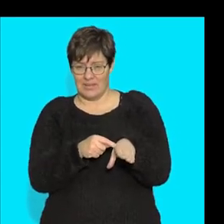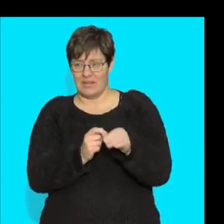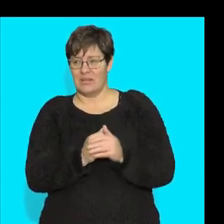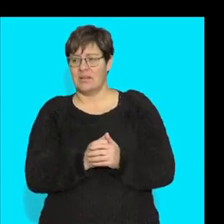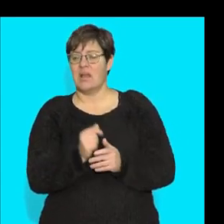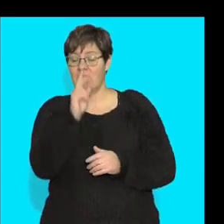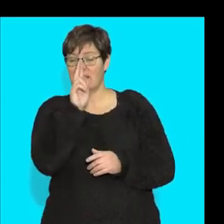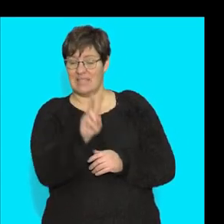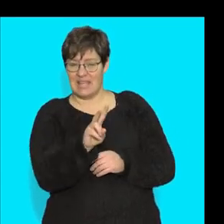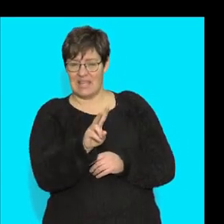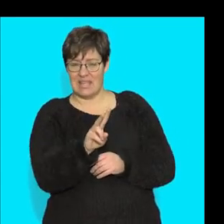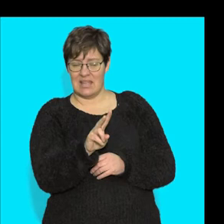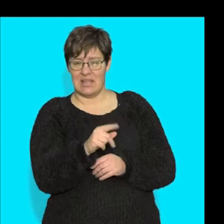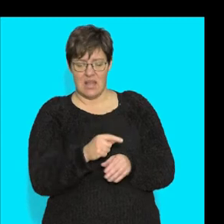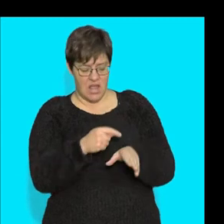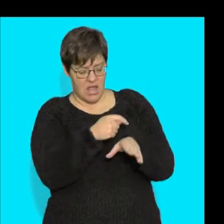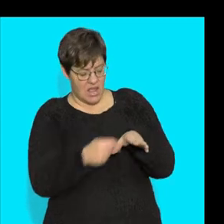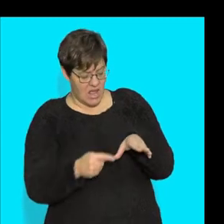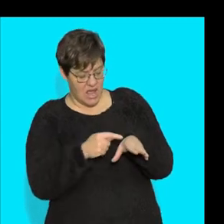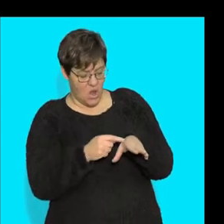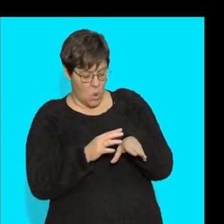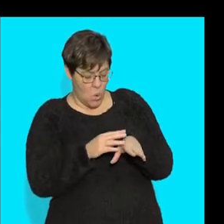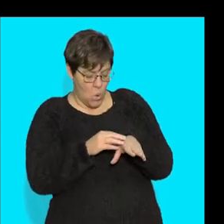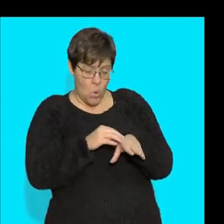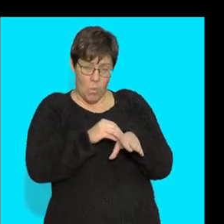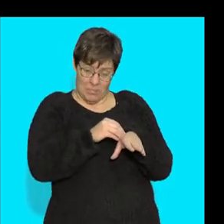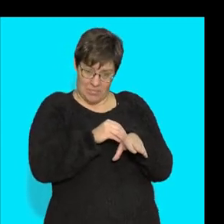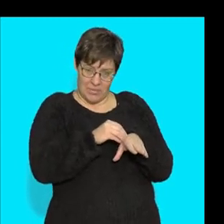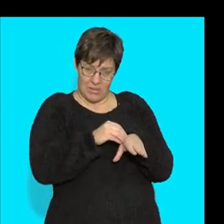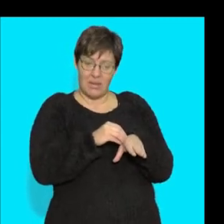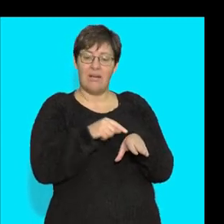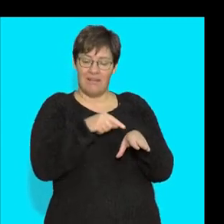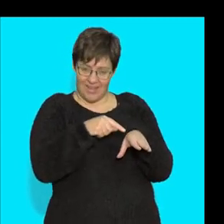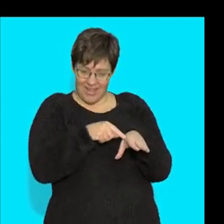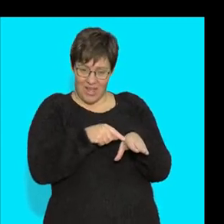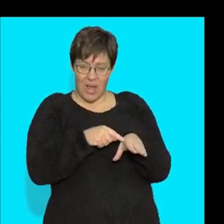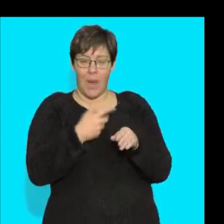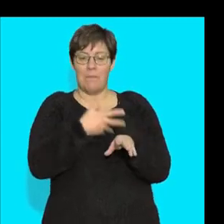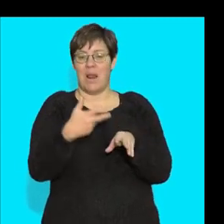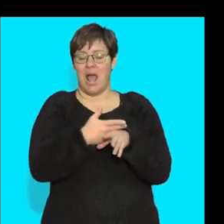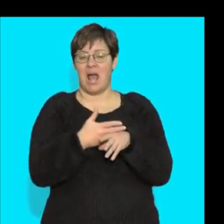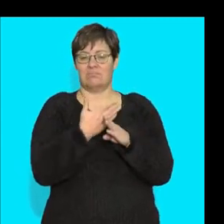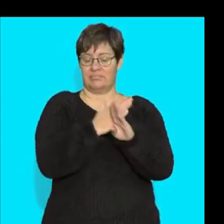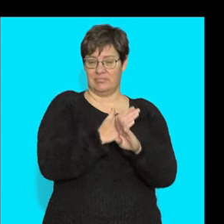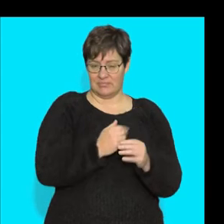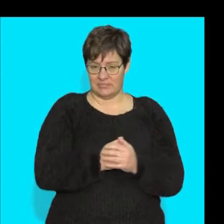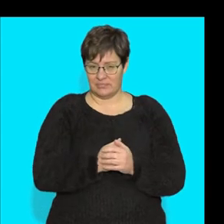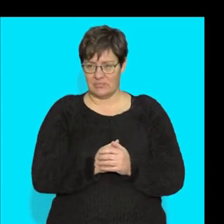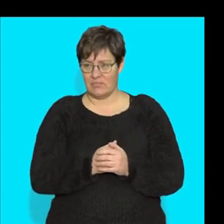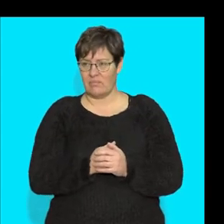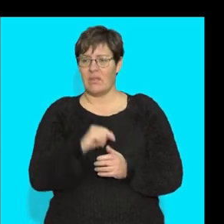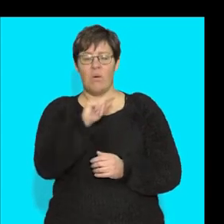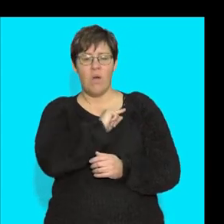right? So when you see your scabs, those are going to be, all right, your blood clotting. Why does blood